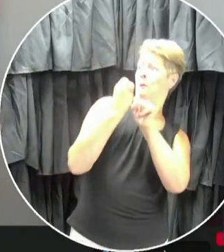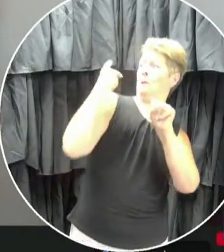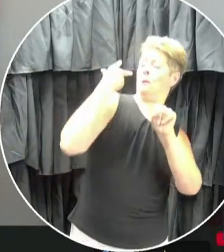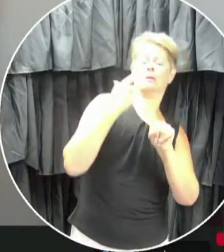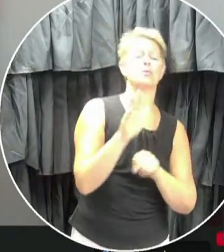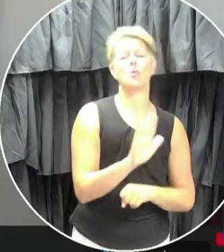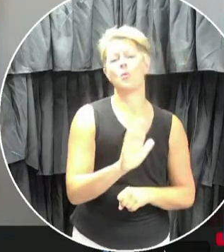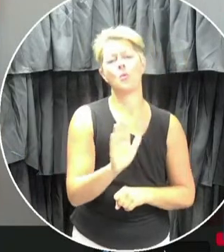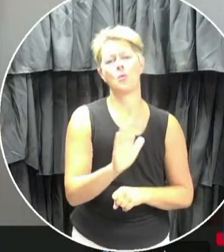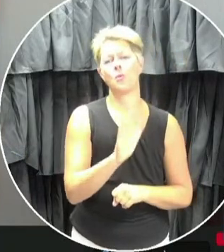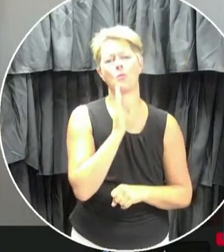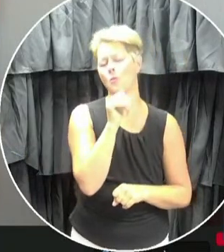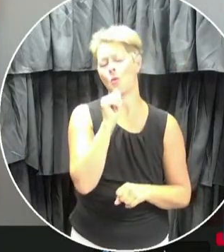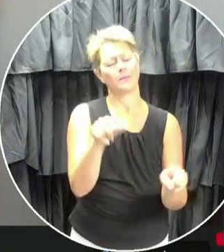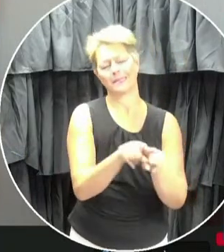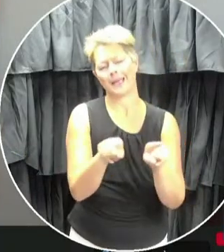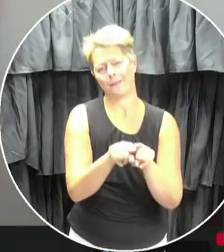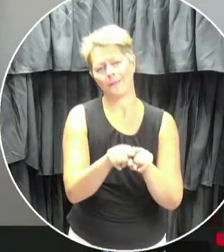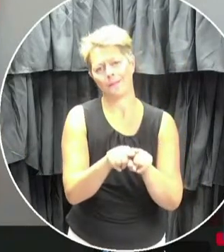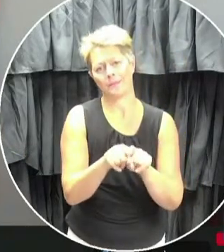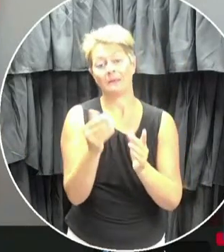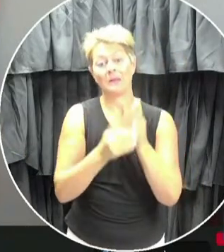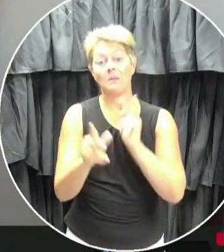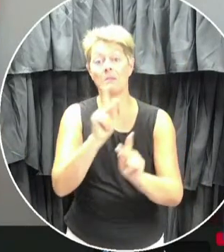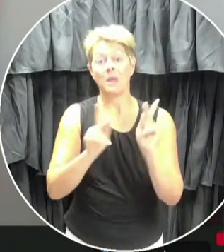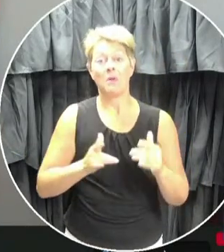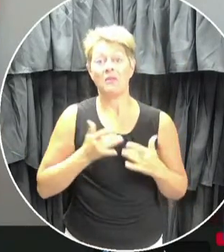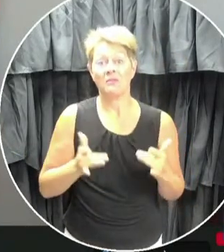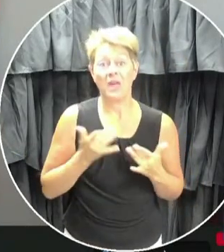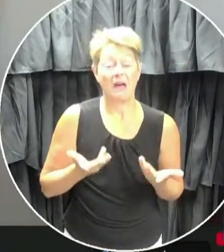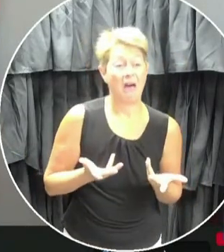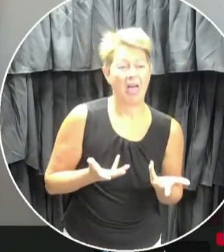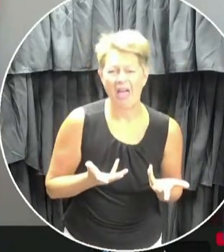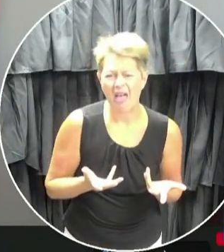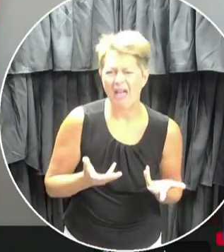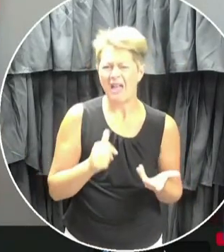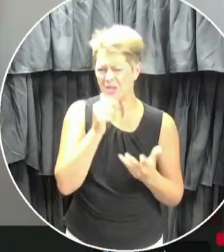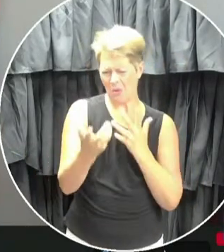be made. And some people may even be inconvenienced.